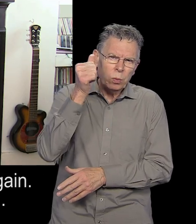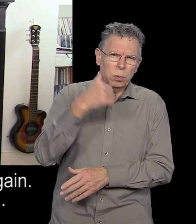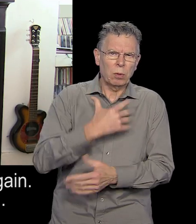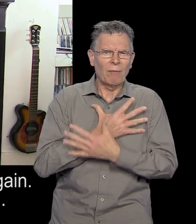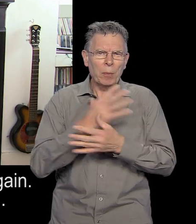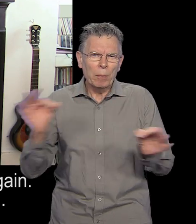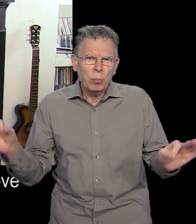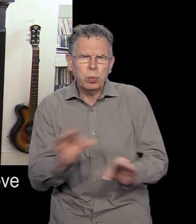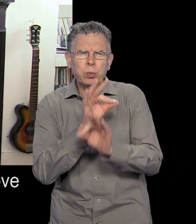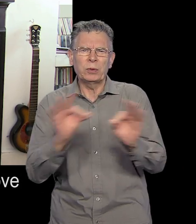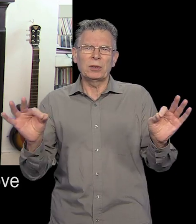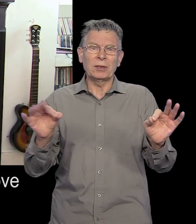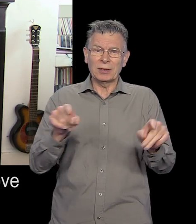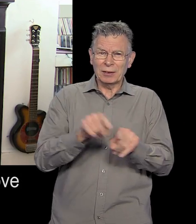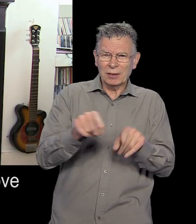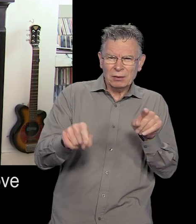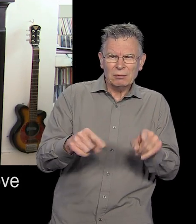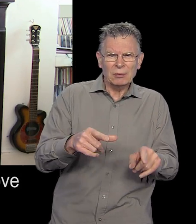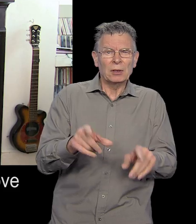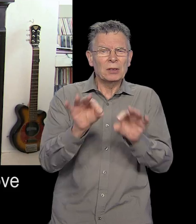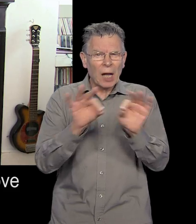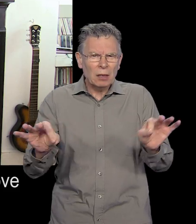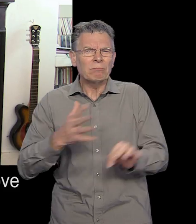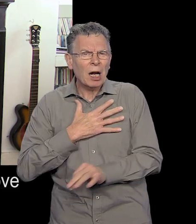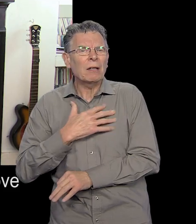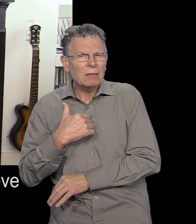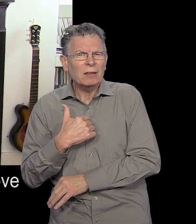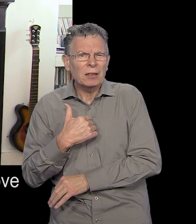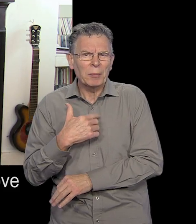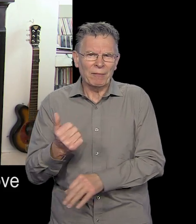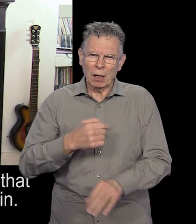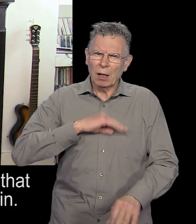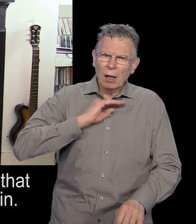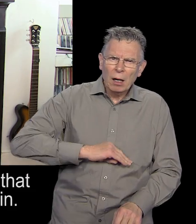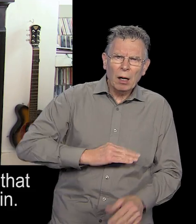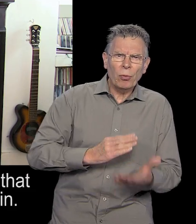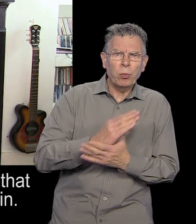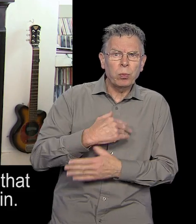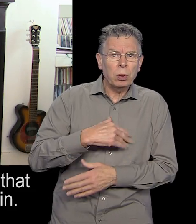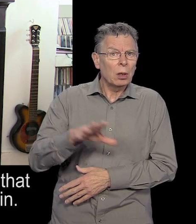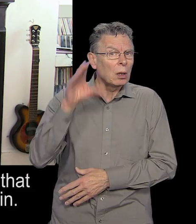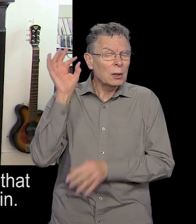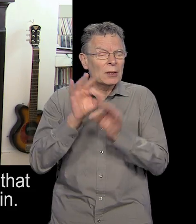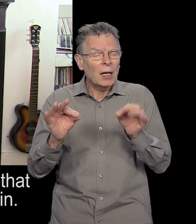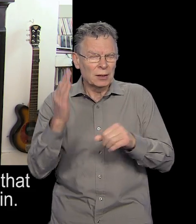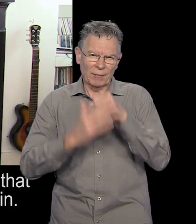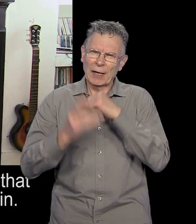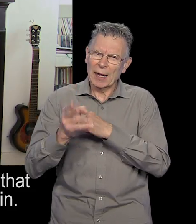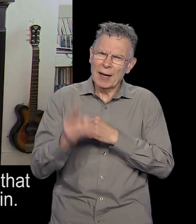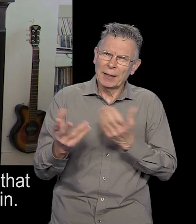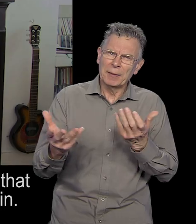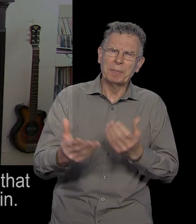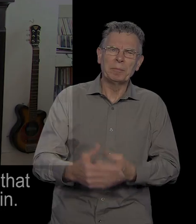but, you know, things are in balance and I love silence too. It's a pretty depressing thought that I'm never going to hear it again.